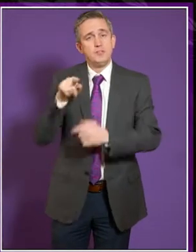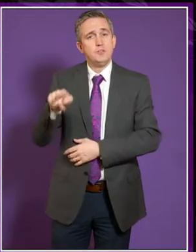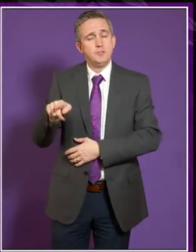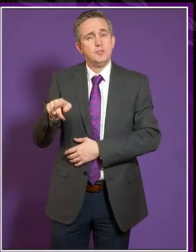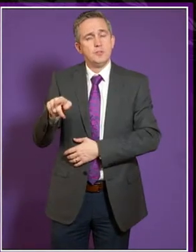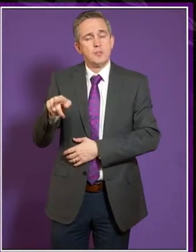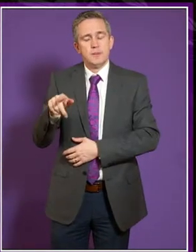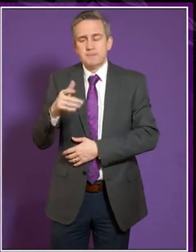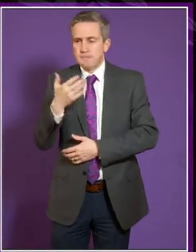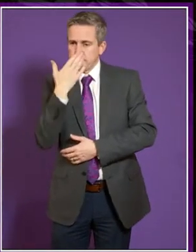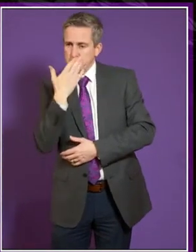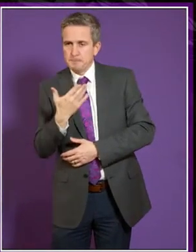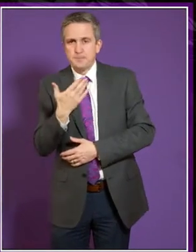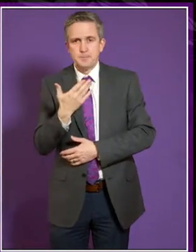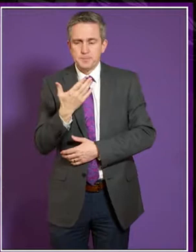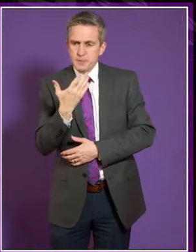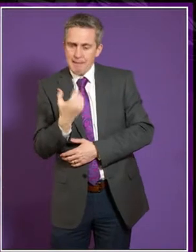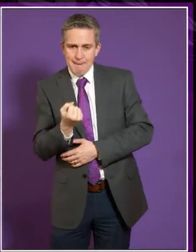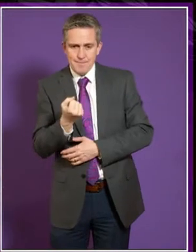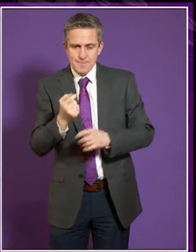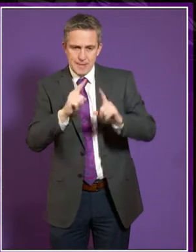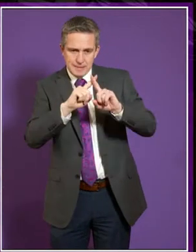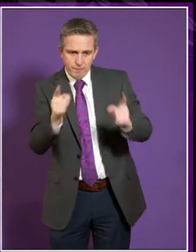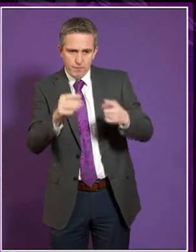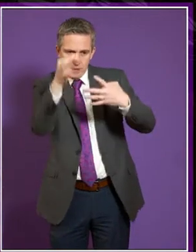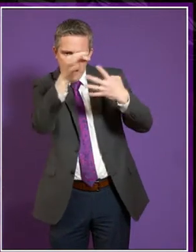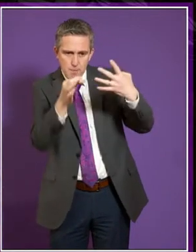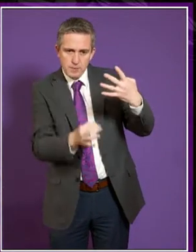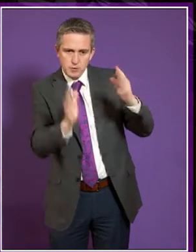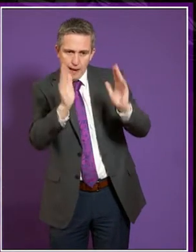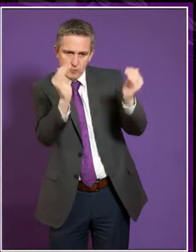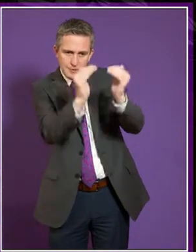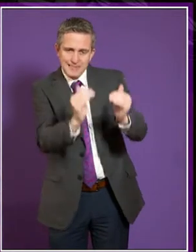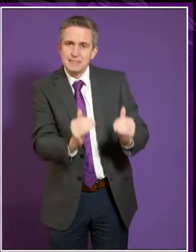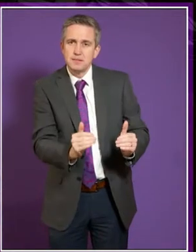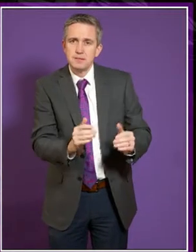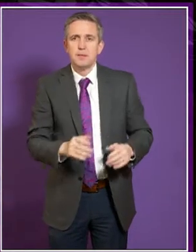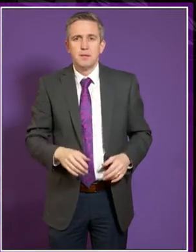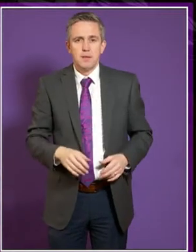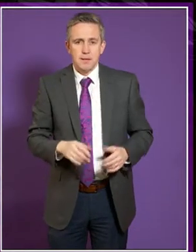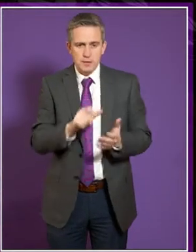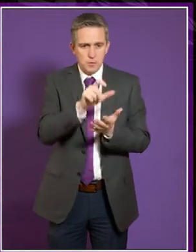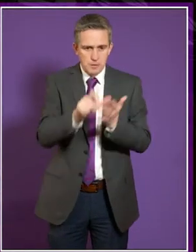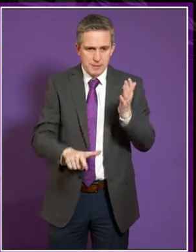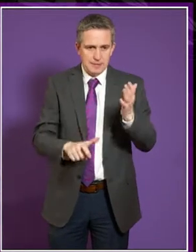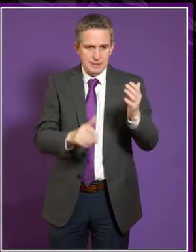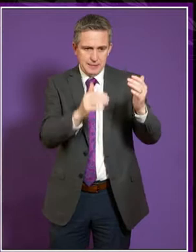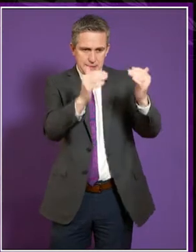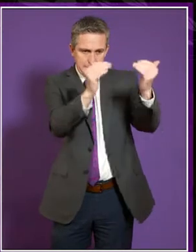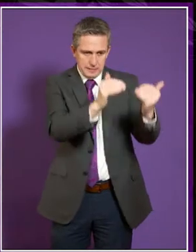there seem to be lots of different boxes. There's disability over here that's kind of